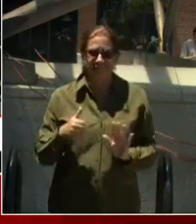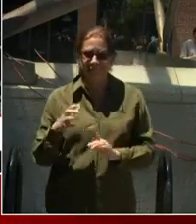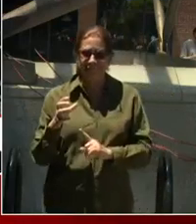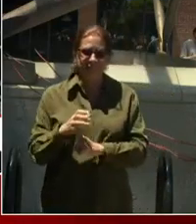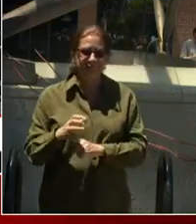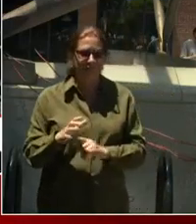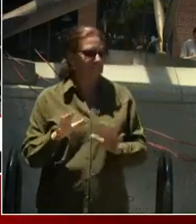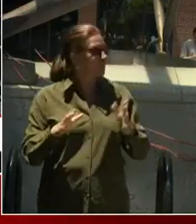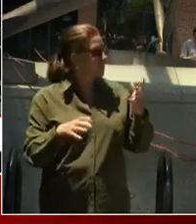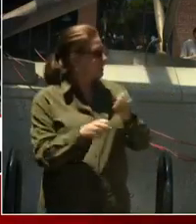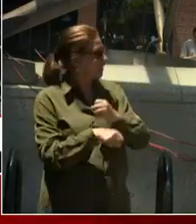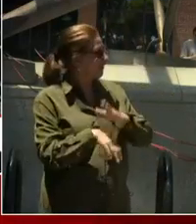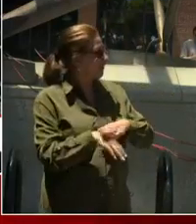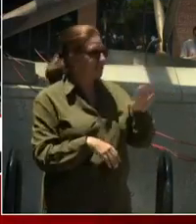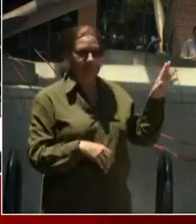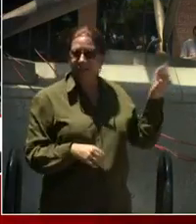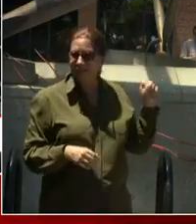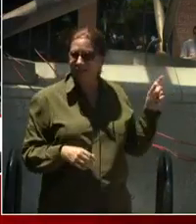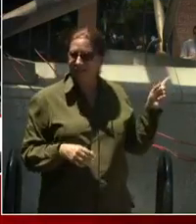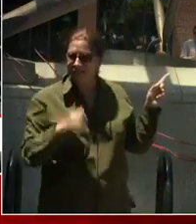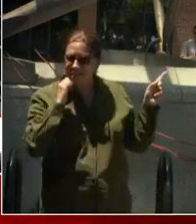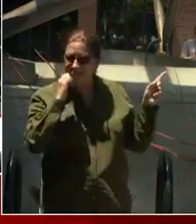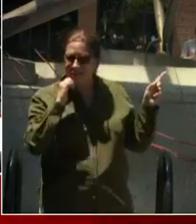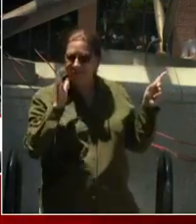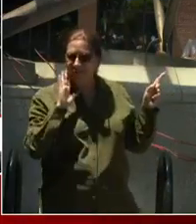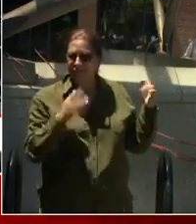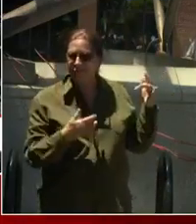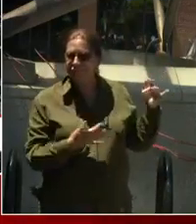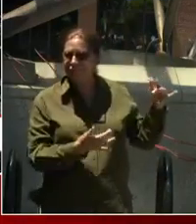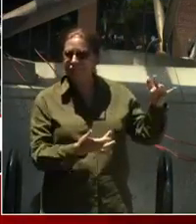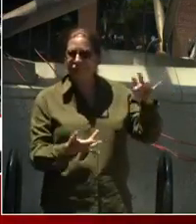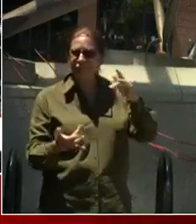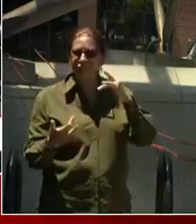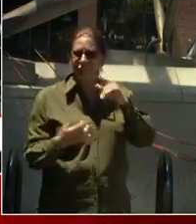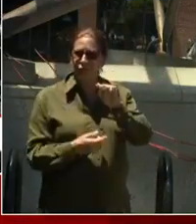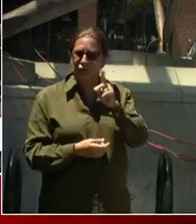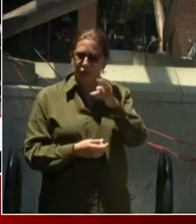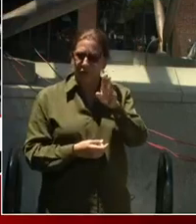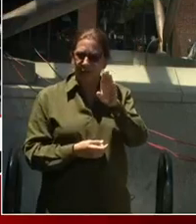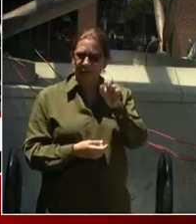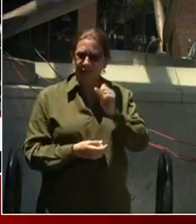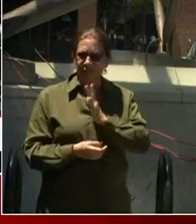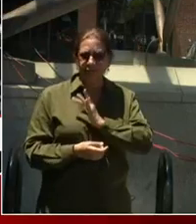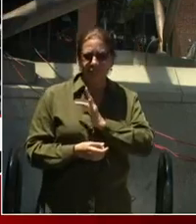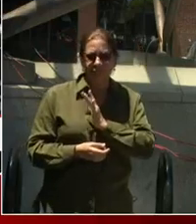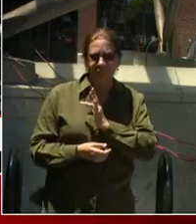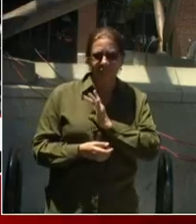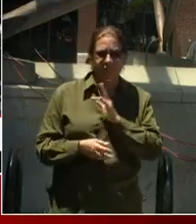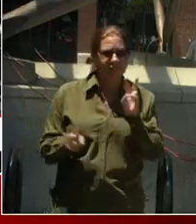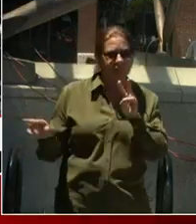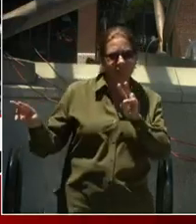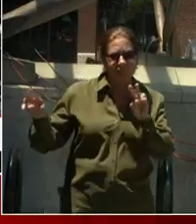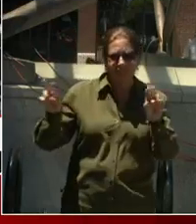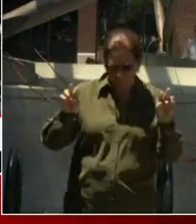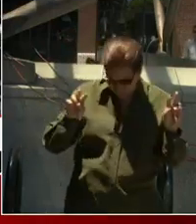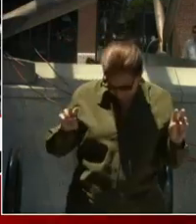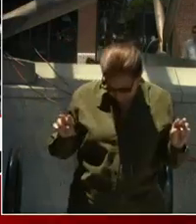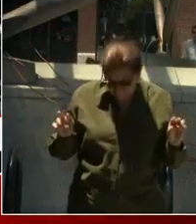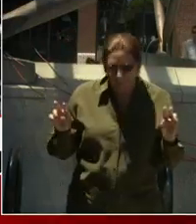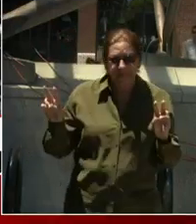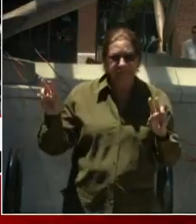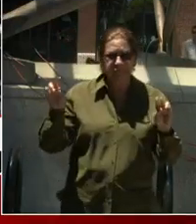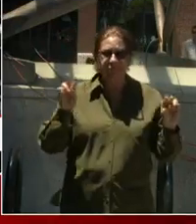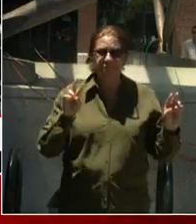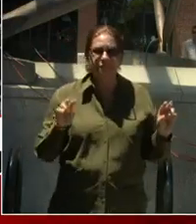bus, what they do every day is study our travelers and promote our destination. And what we want